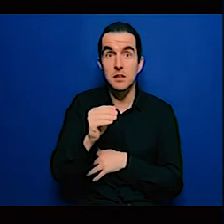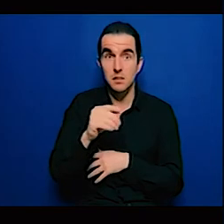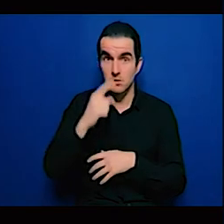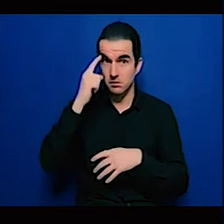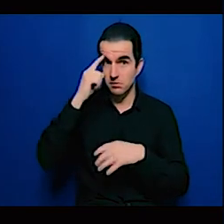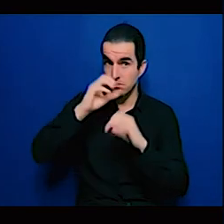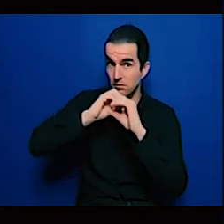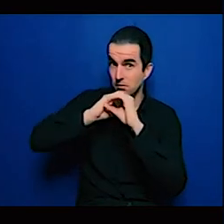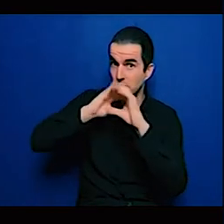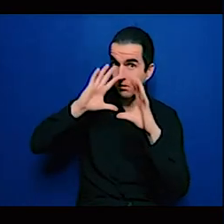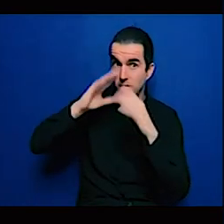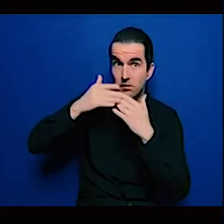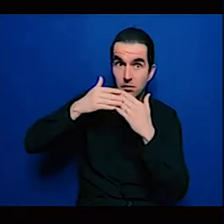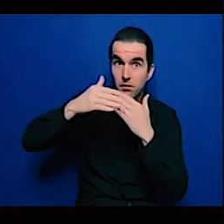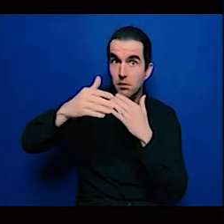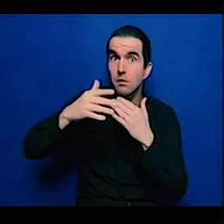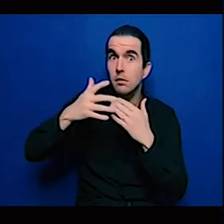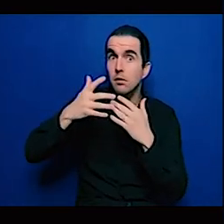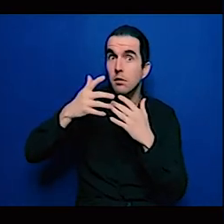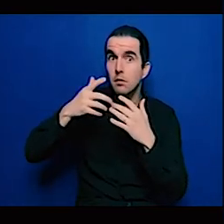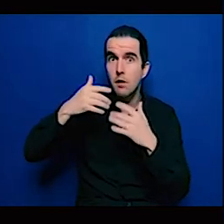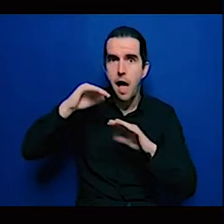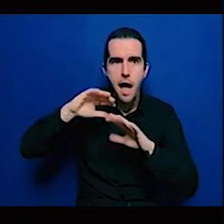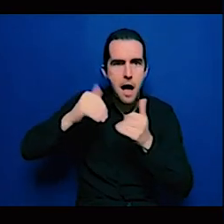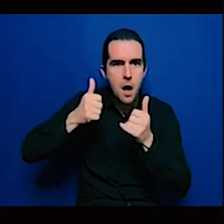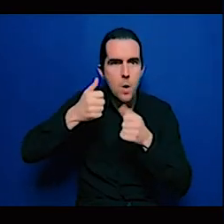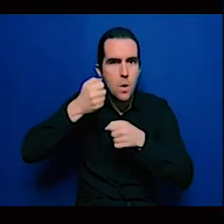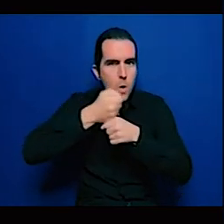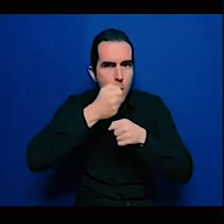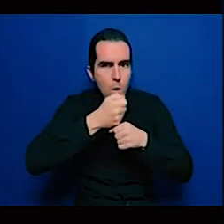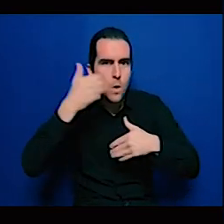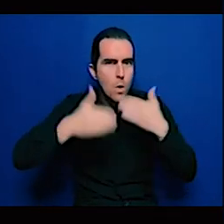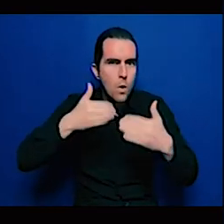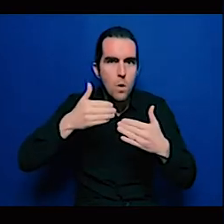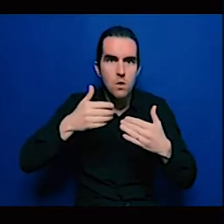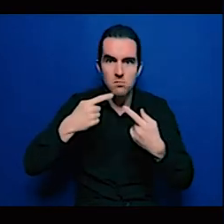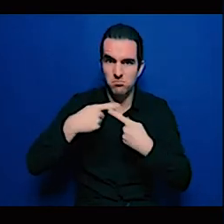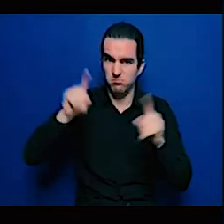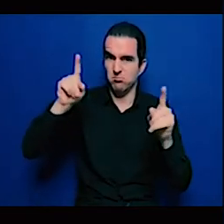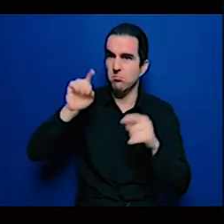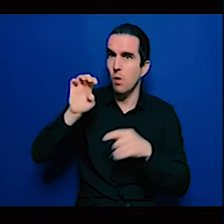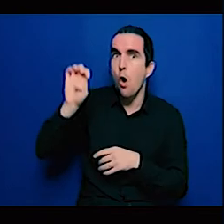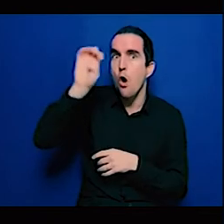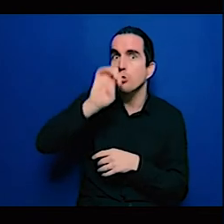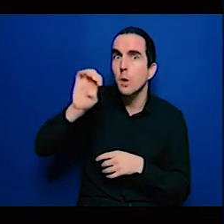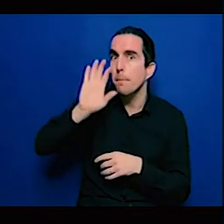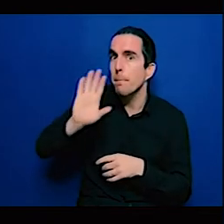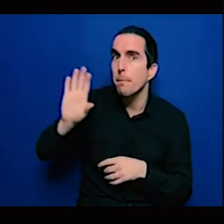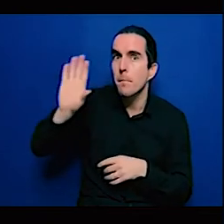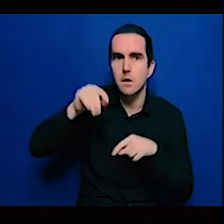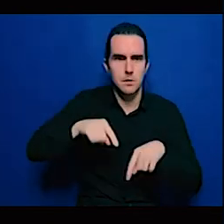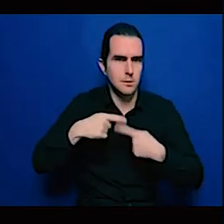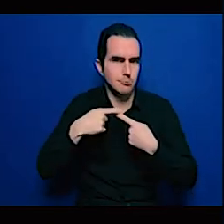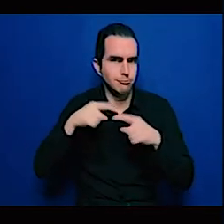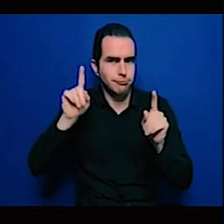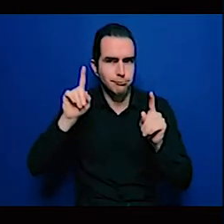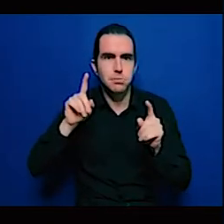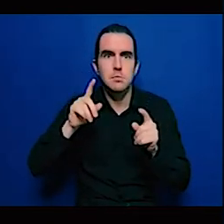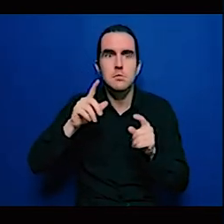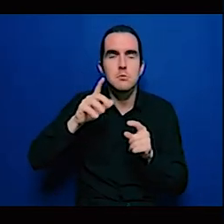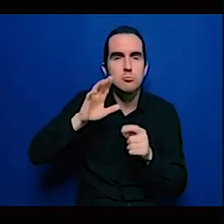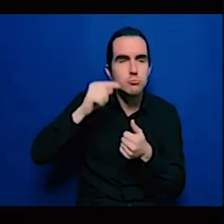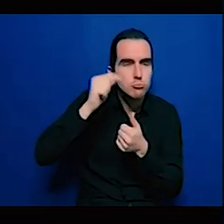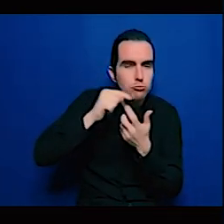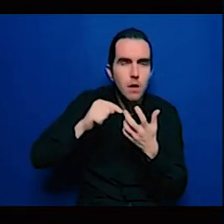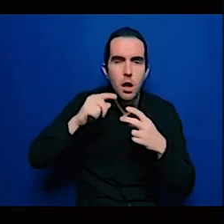energy from agricultural residue there's a huge potential there that hasn't been explored and there is a green hydrogen we speak very little about